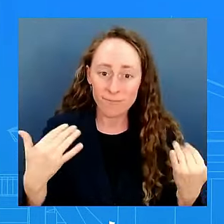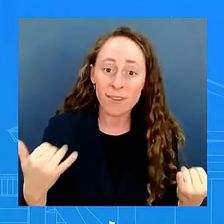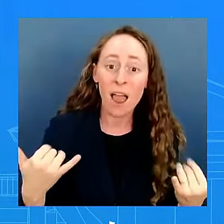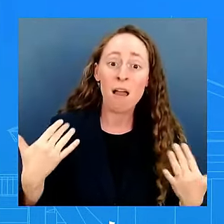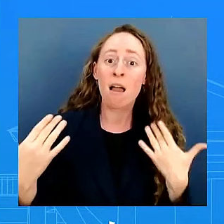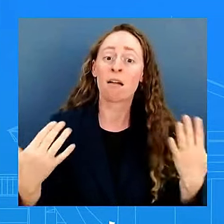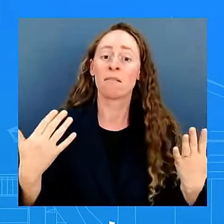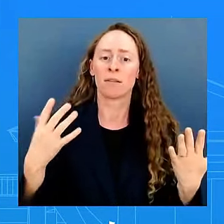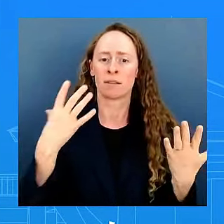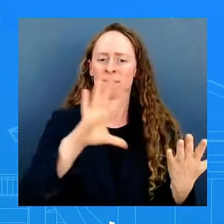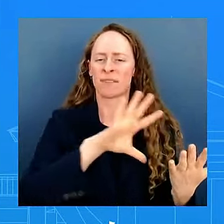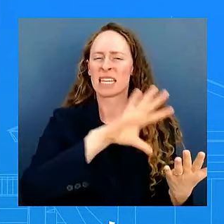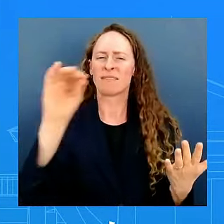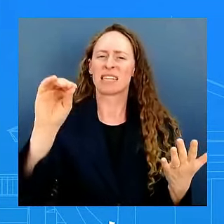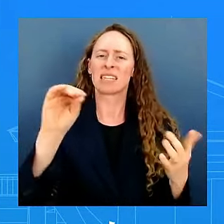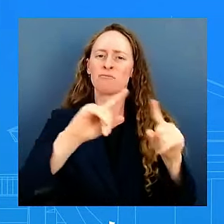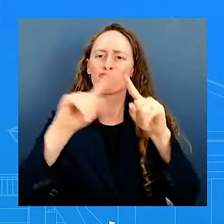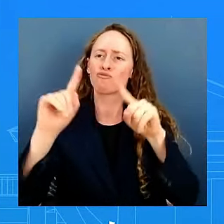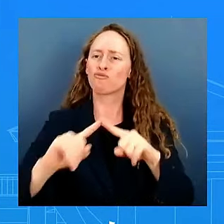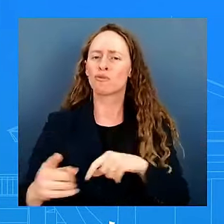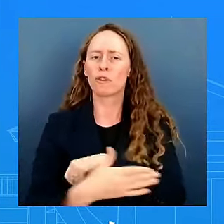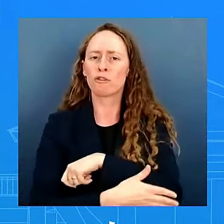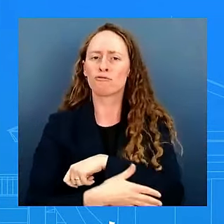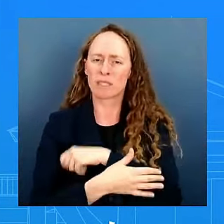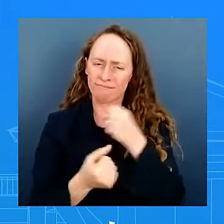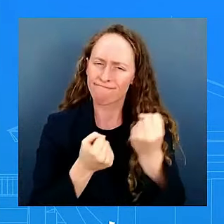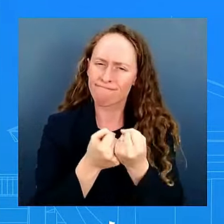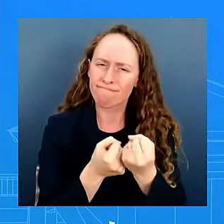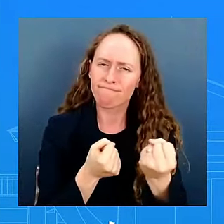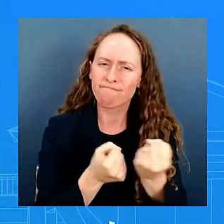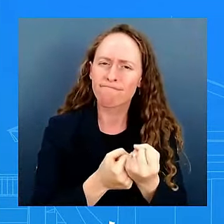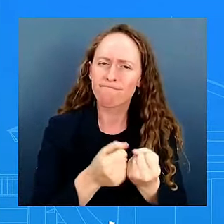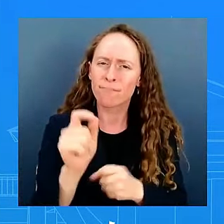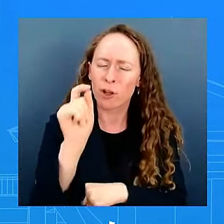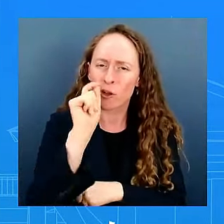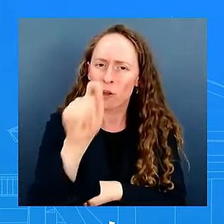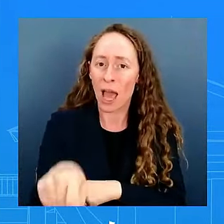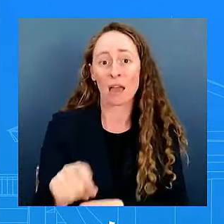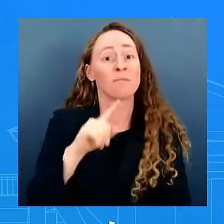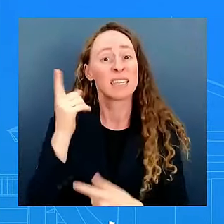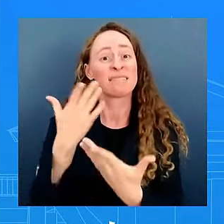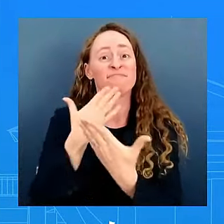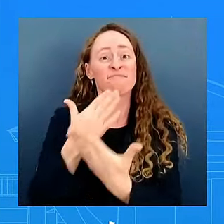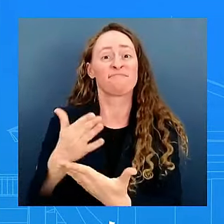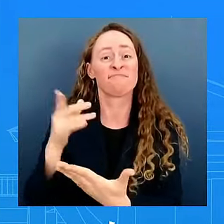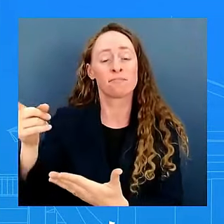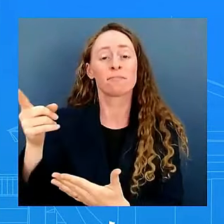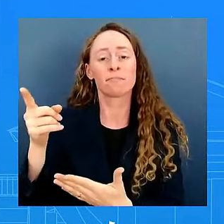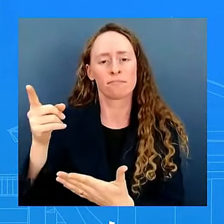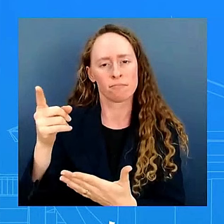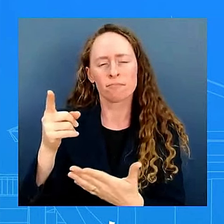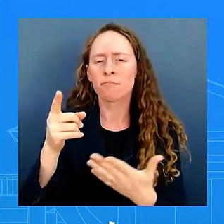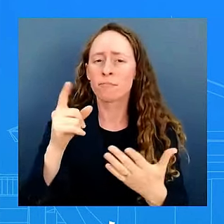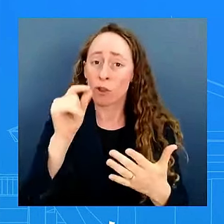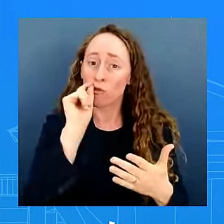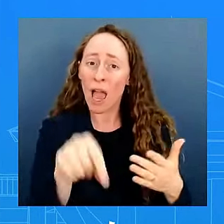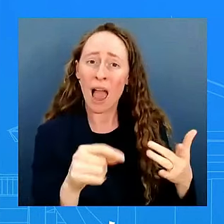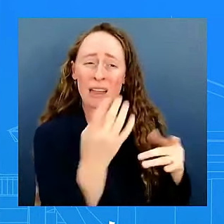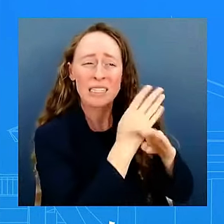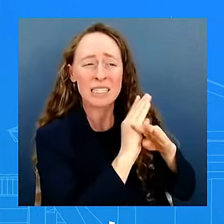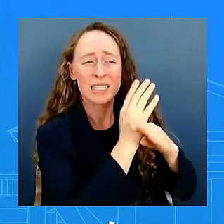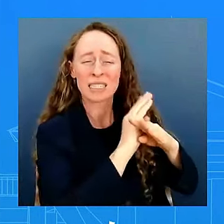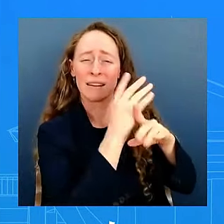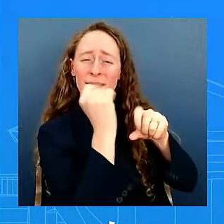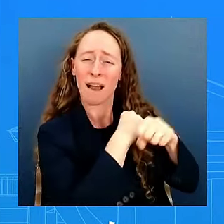because of this president's leadership ukraine is fighting for their sovereignty they're fighting for their freedom